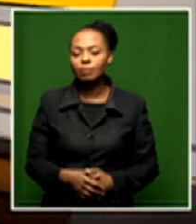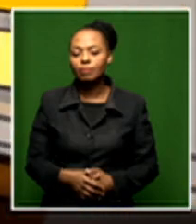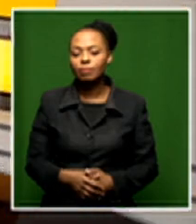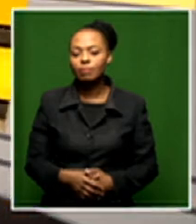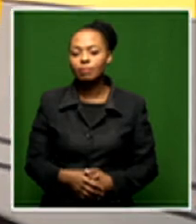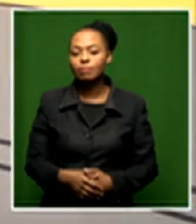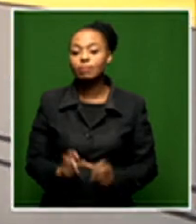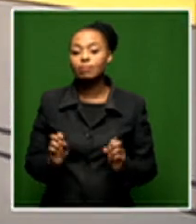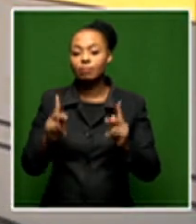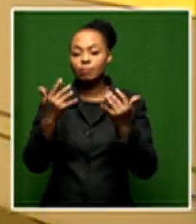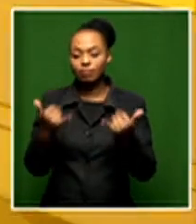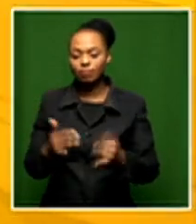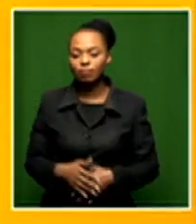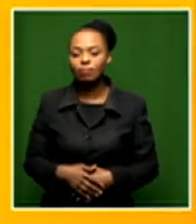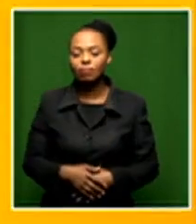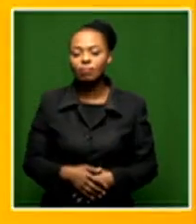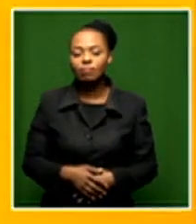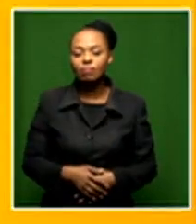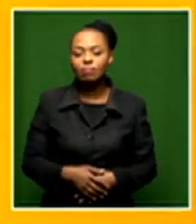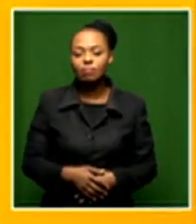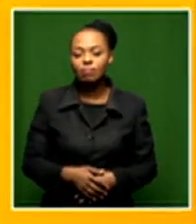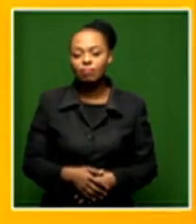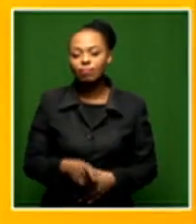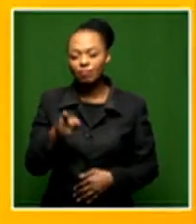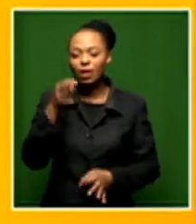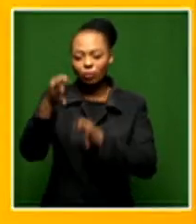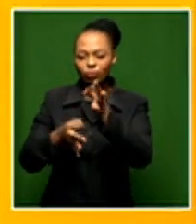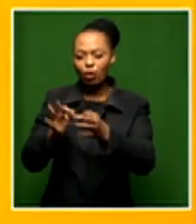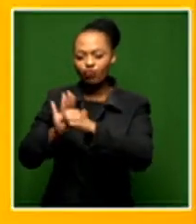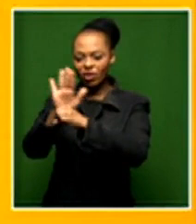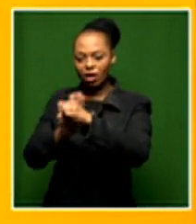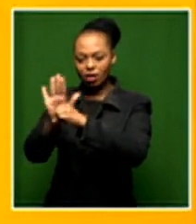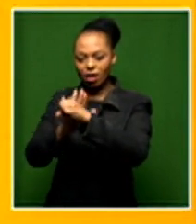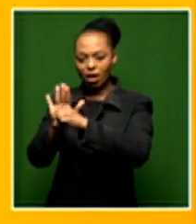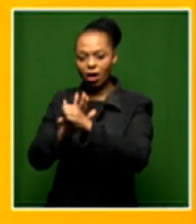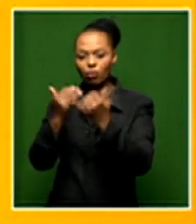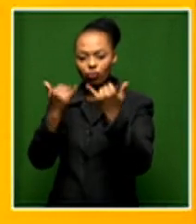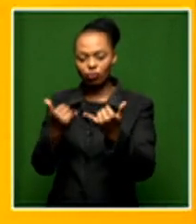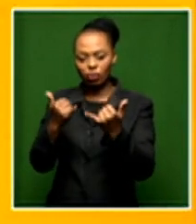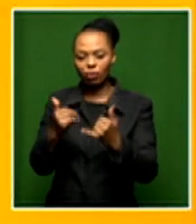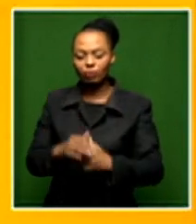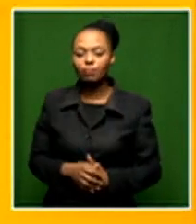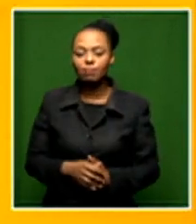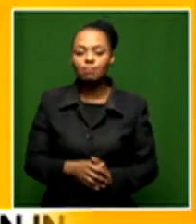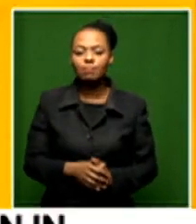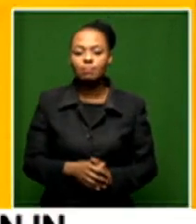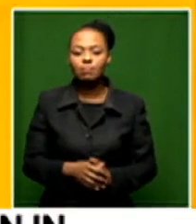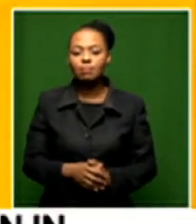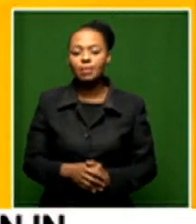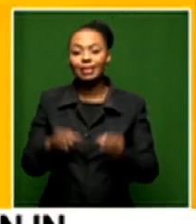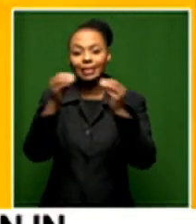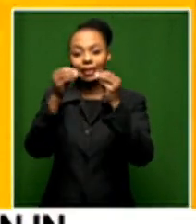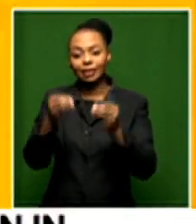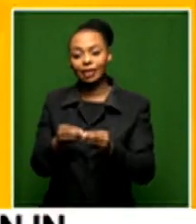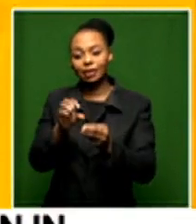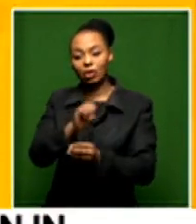quickly now and we'll of course just give you a bit of background if you if you just tuning in the statistics south africa